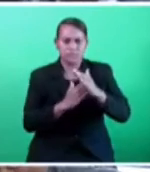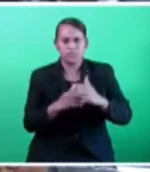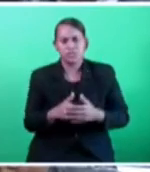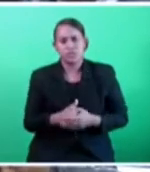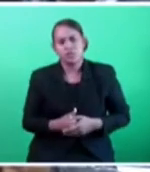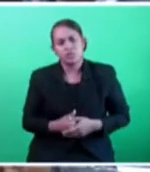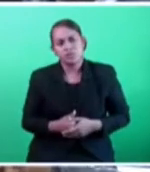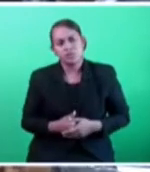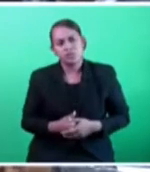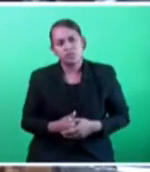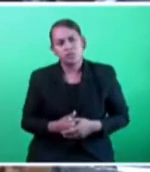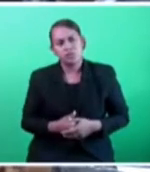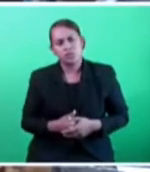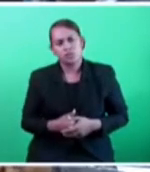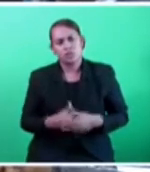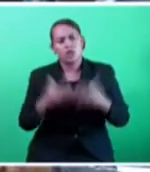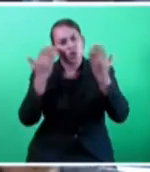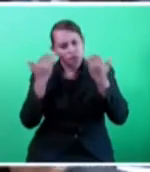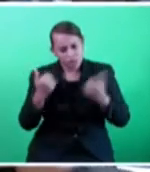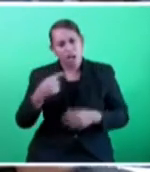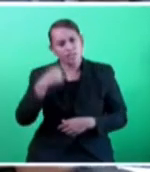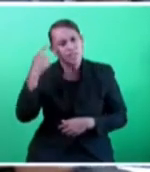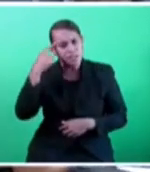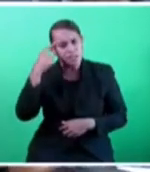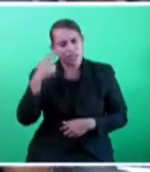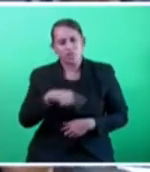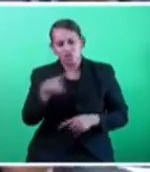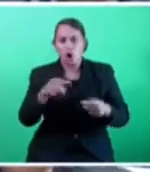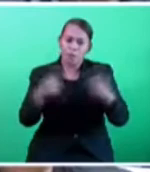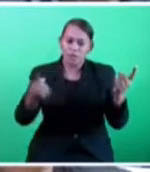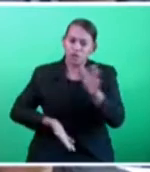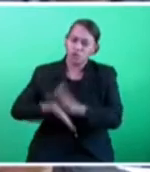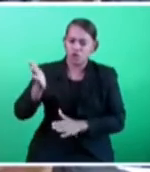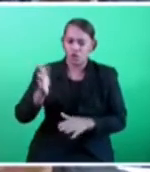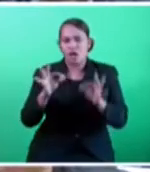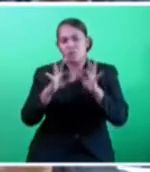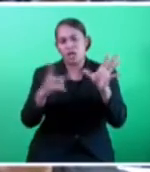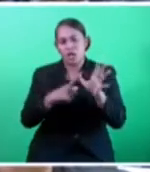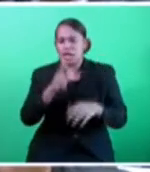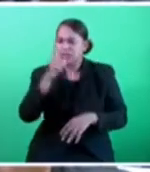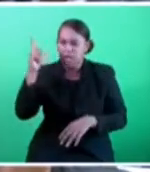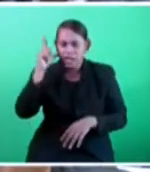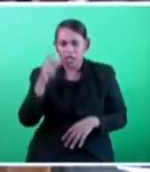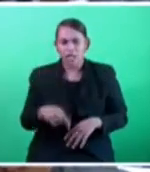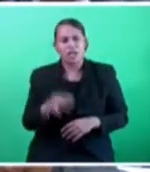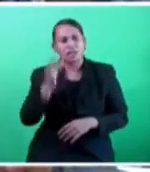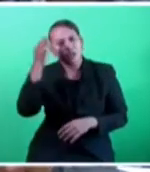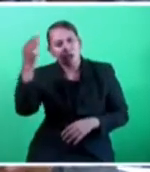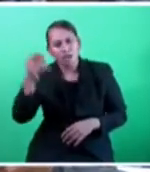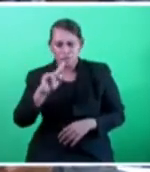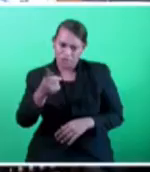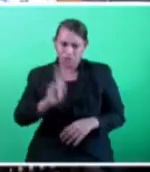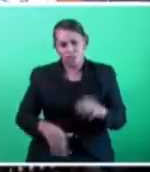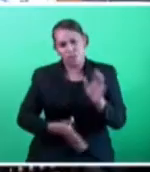I think you people better go now to Ba. Yesterday you people were in Sinatoka. I suggest you